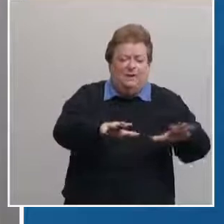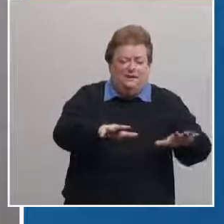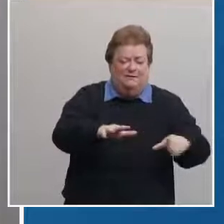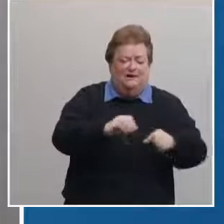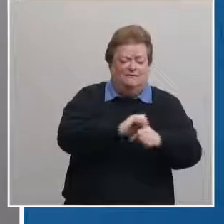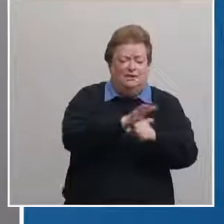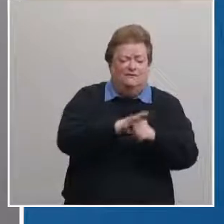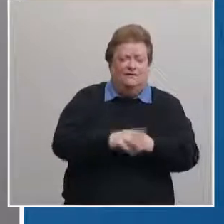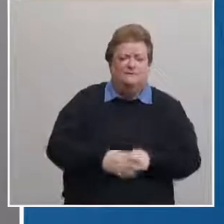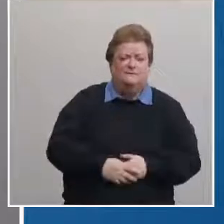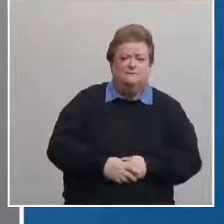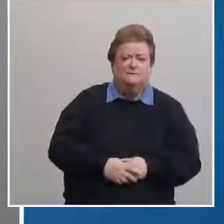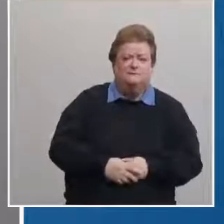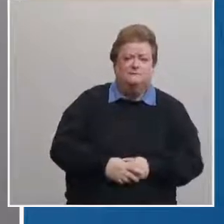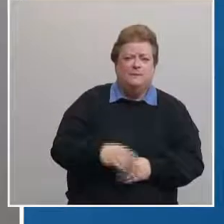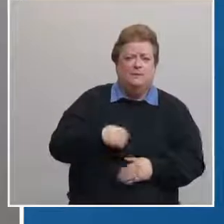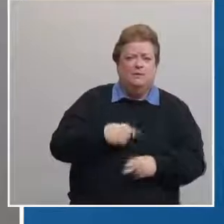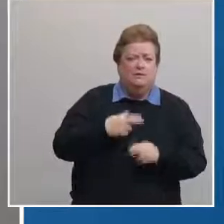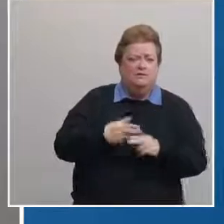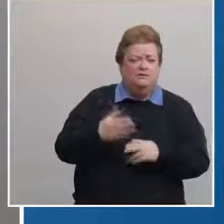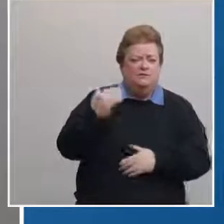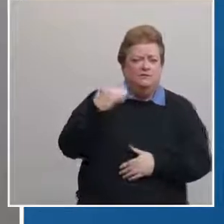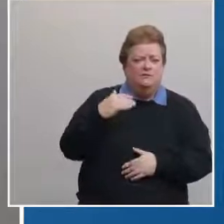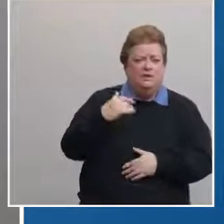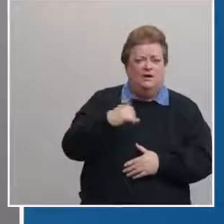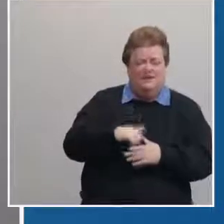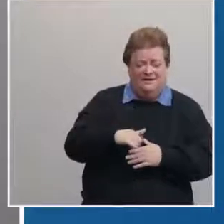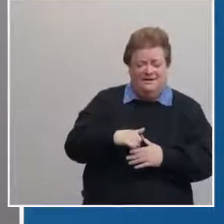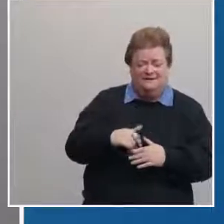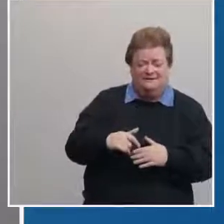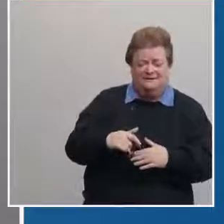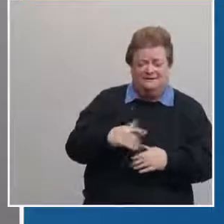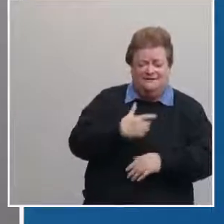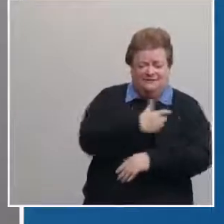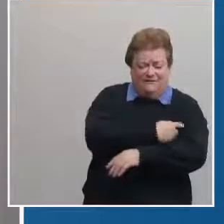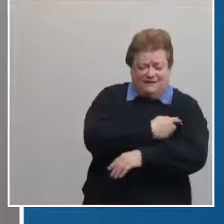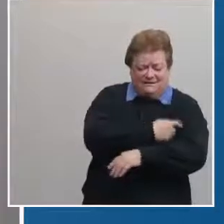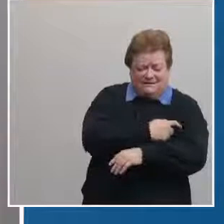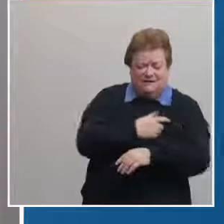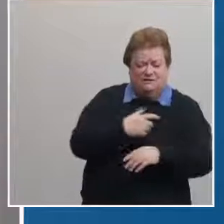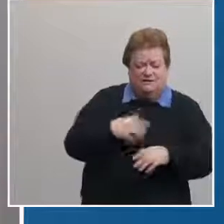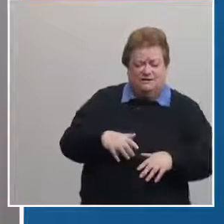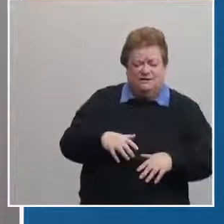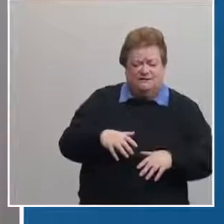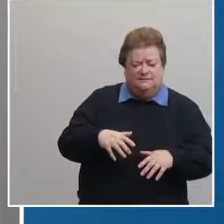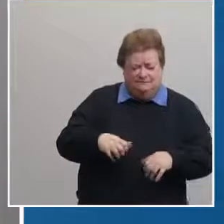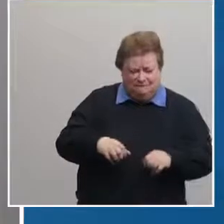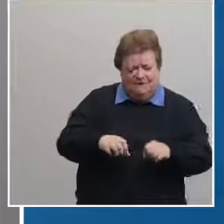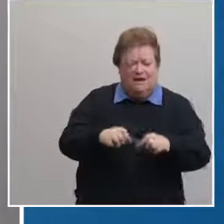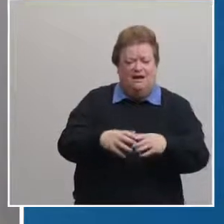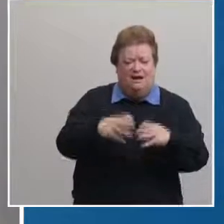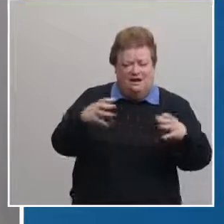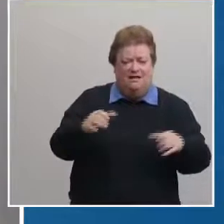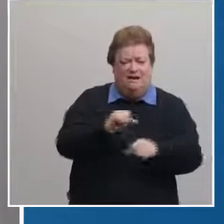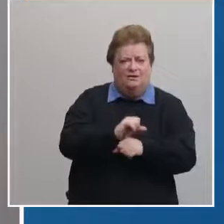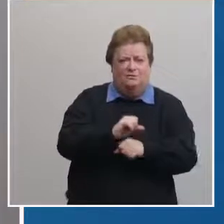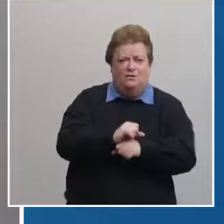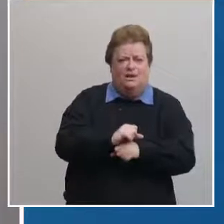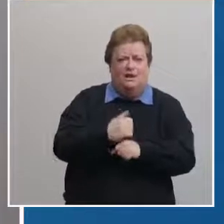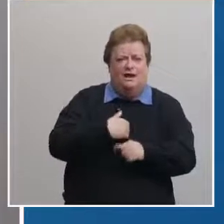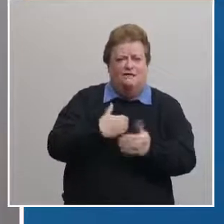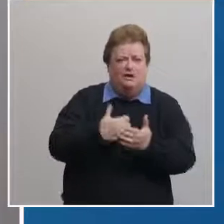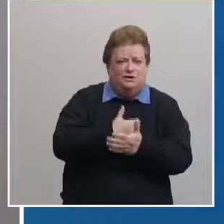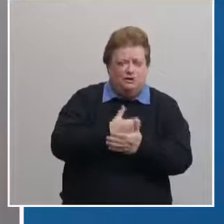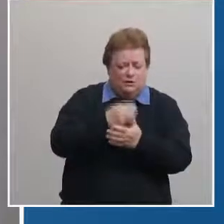as we mentioned before a vaccination campaign of this scope is a major undertaking there is a lot of new information being